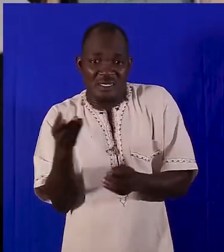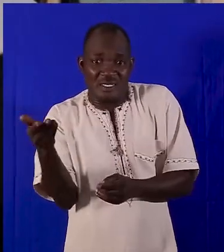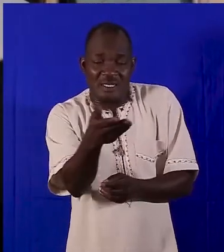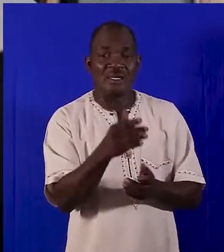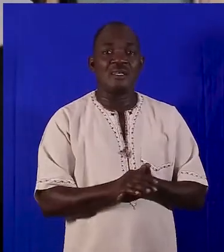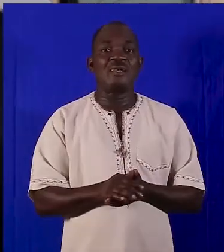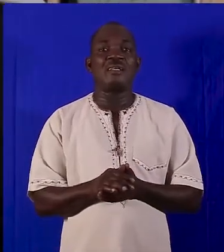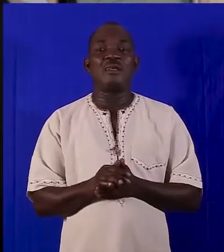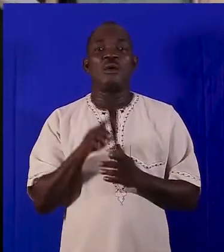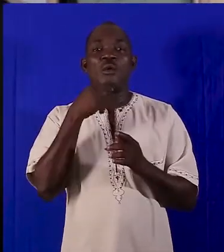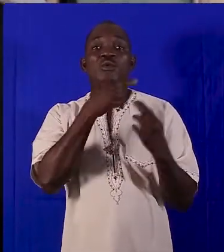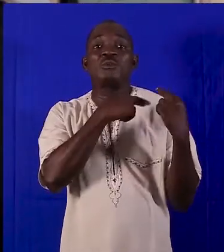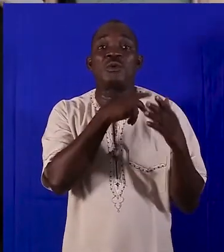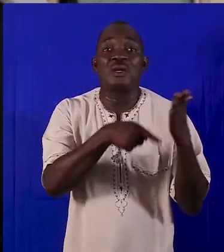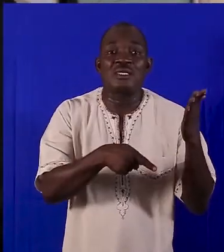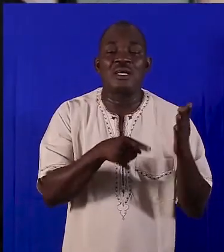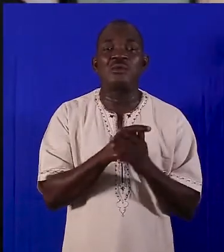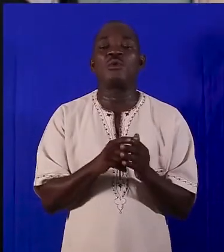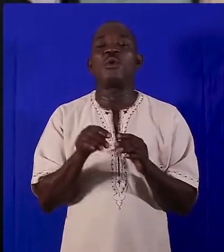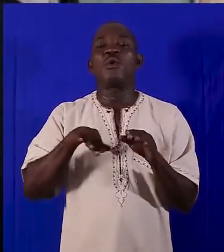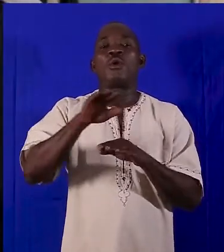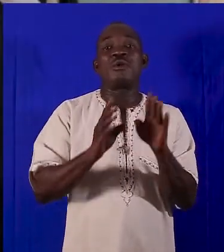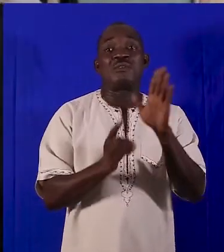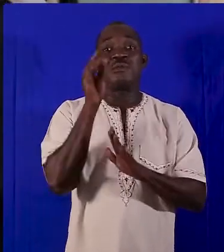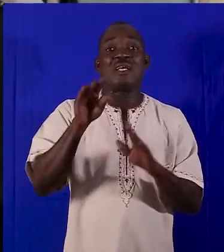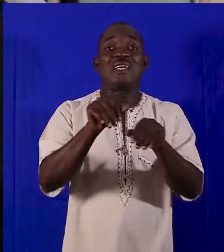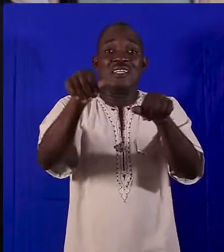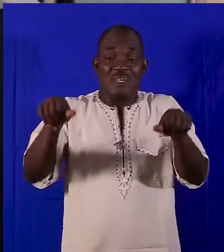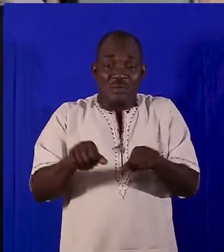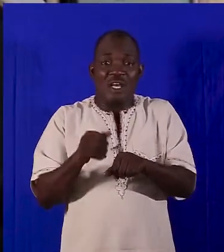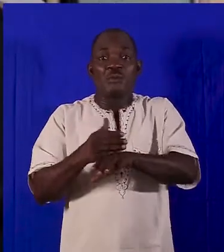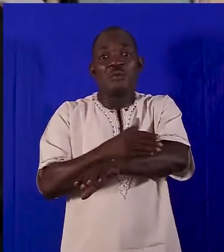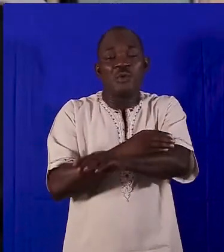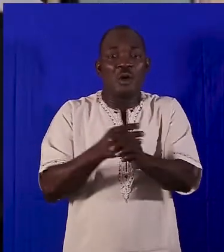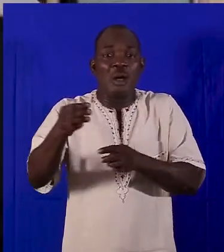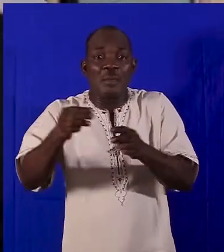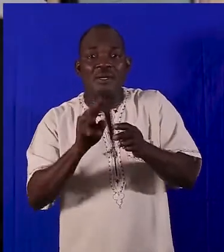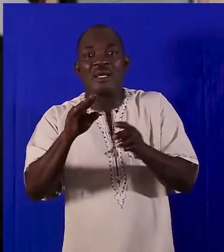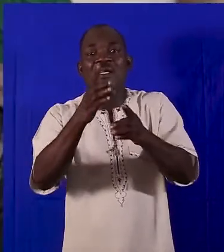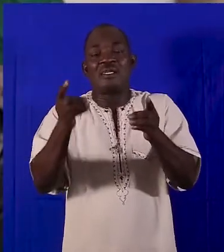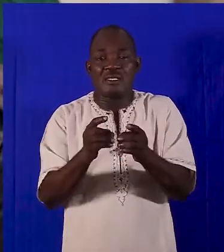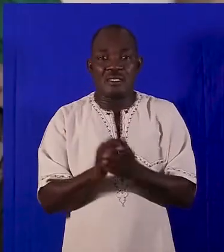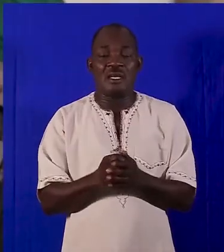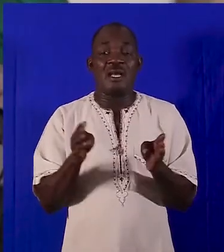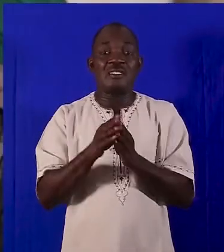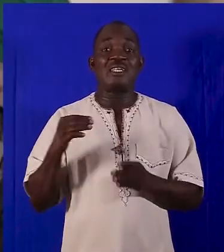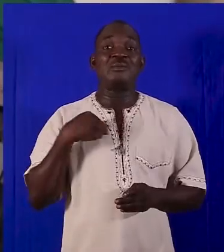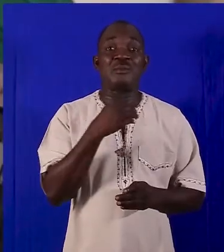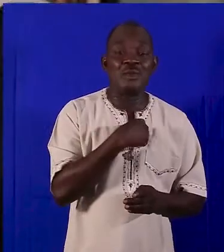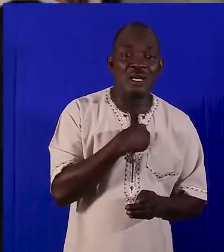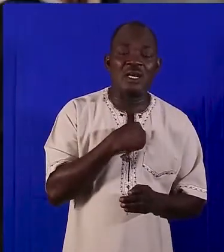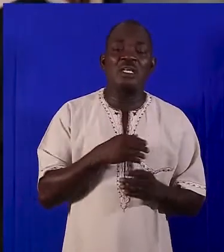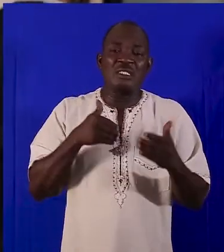the district level. They are responsible for the overall development, improvement and management of the district. The assembly